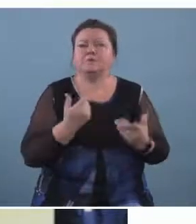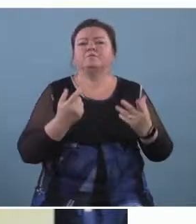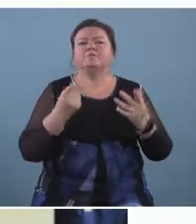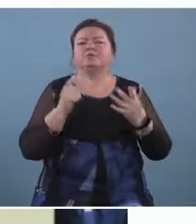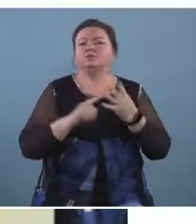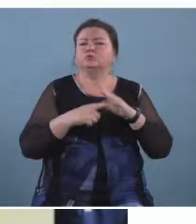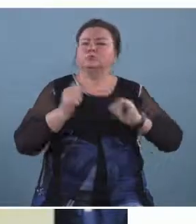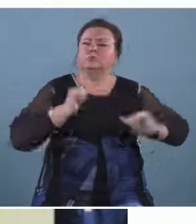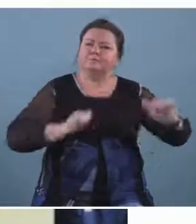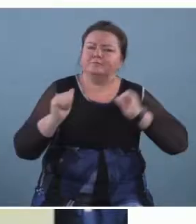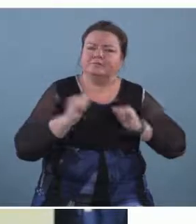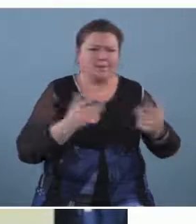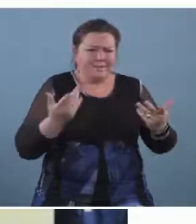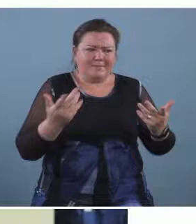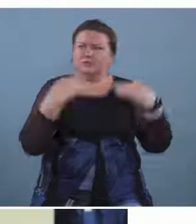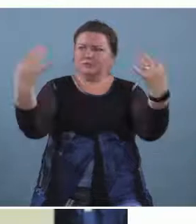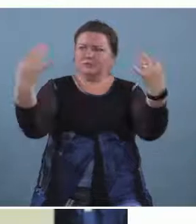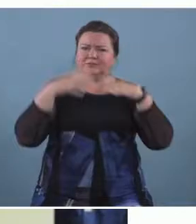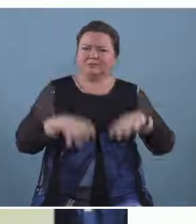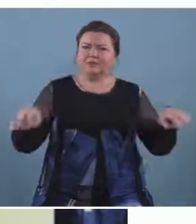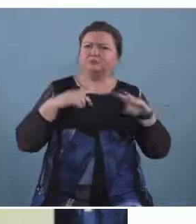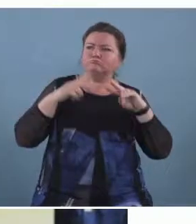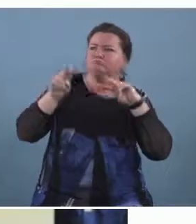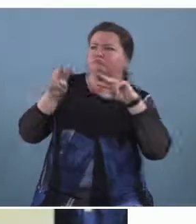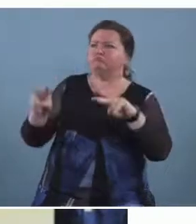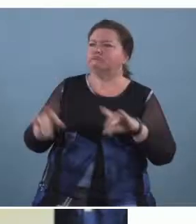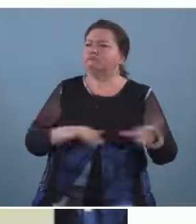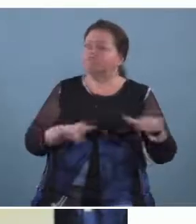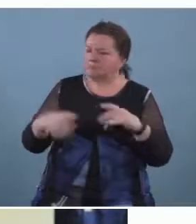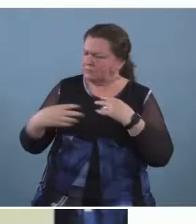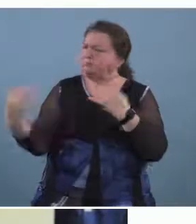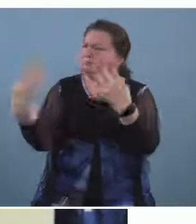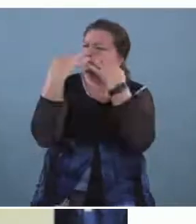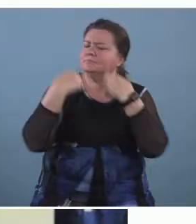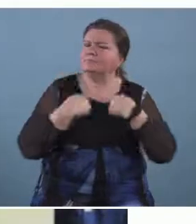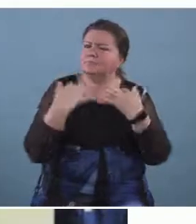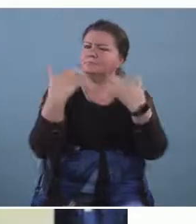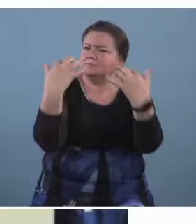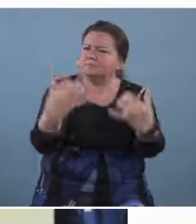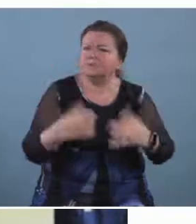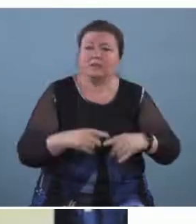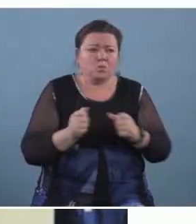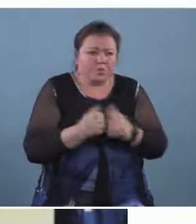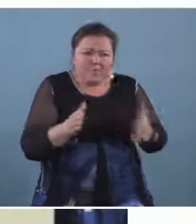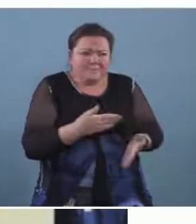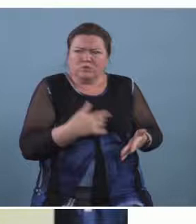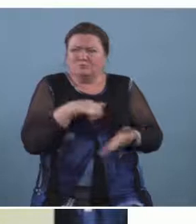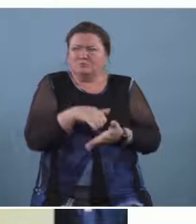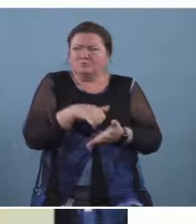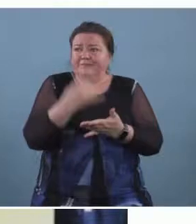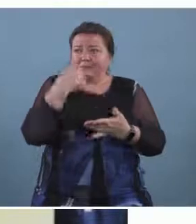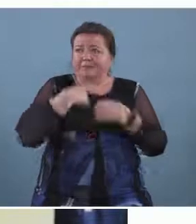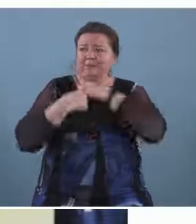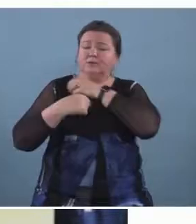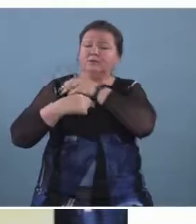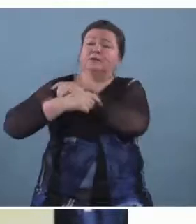i'm on the stage uh facing the audience and um if it wasn't music i would never do that so now with my